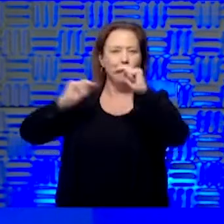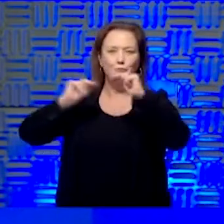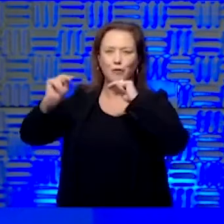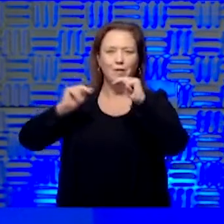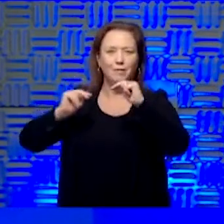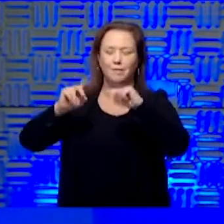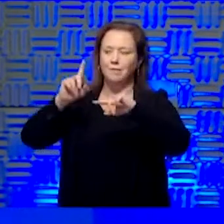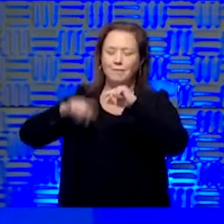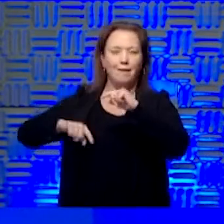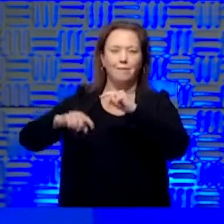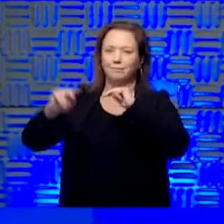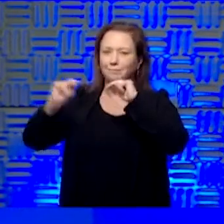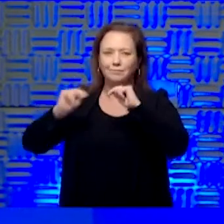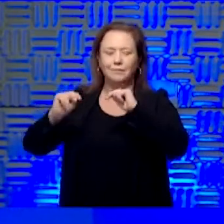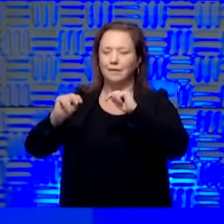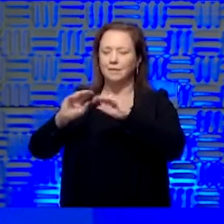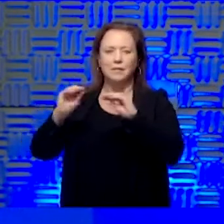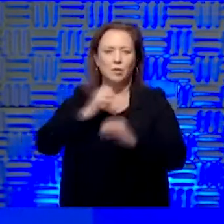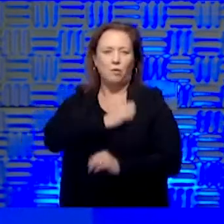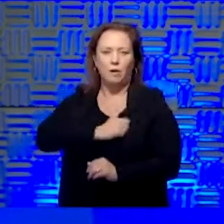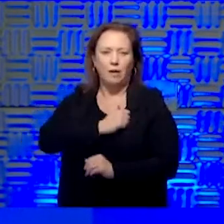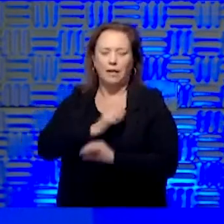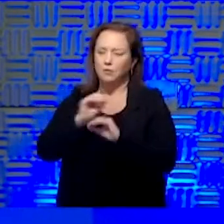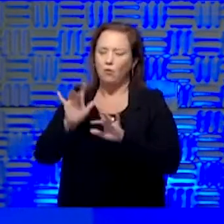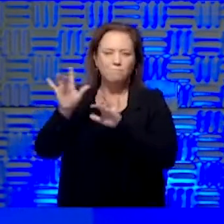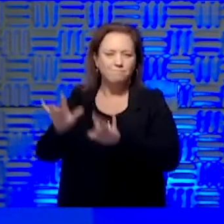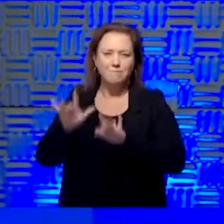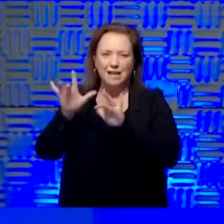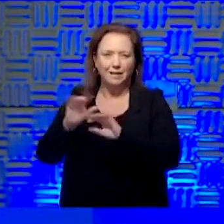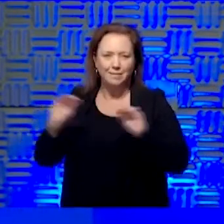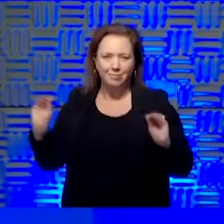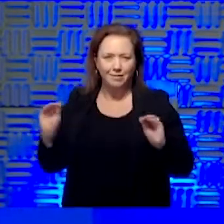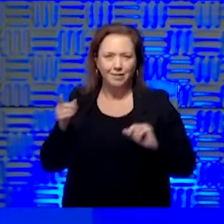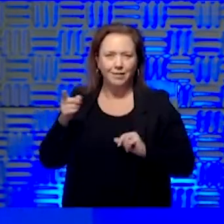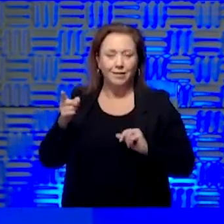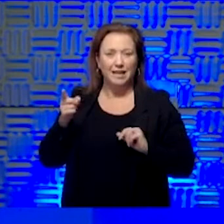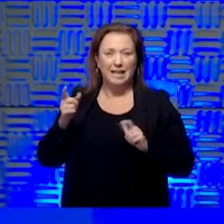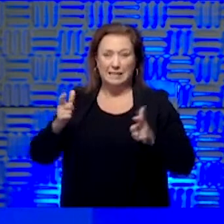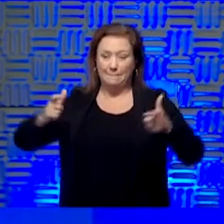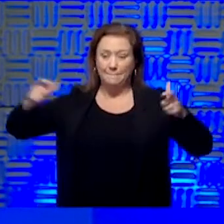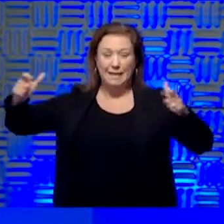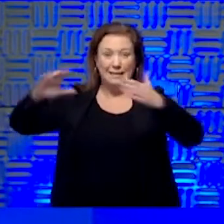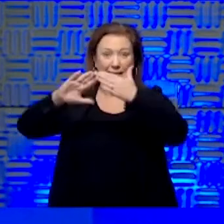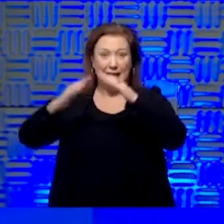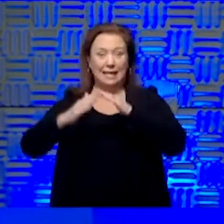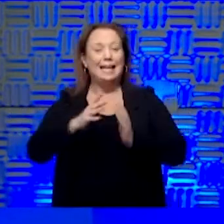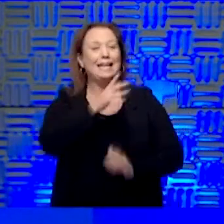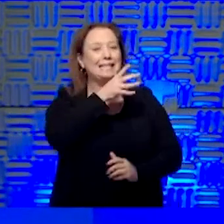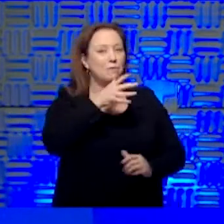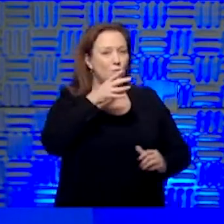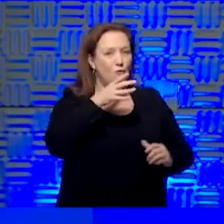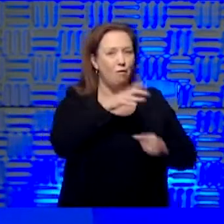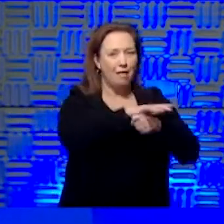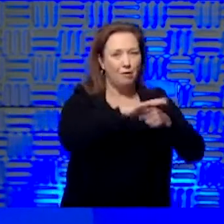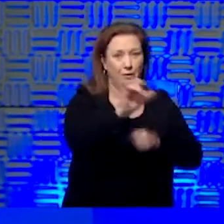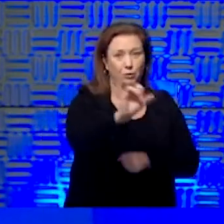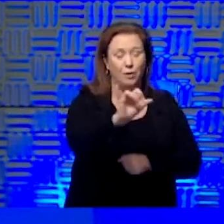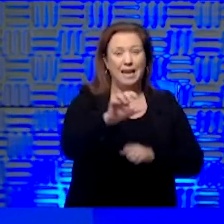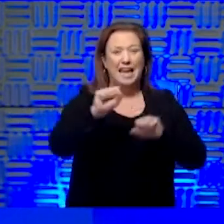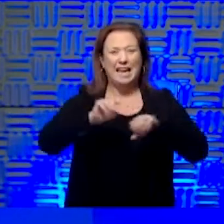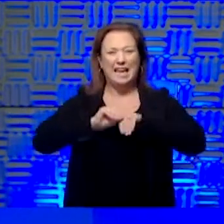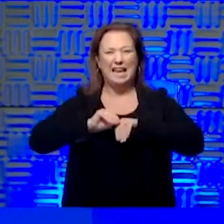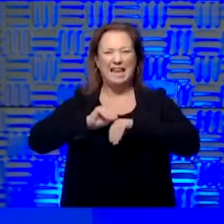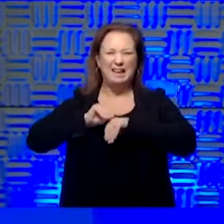reasoned with. It has no remorse. It has no pity. It is in the large cities. It is in the rural communities. It can infect